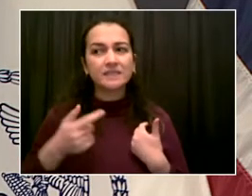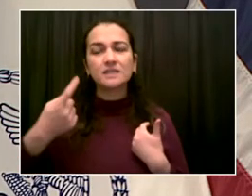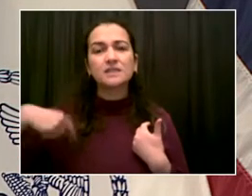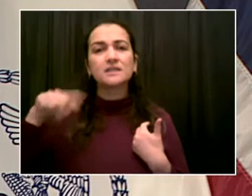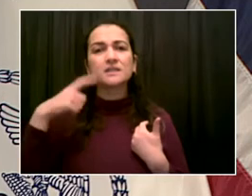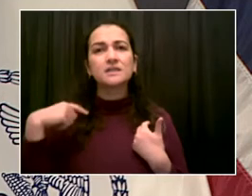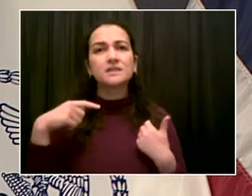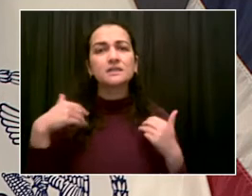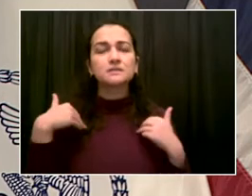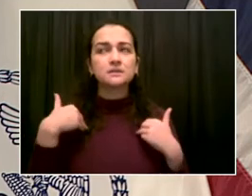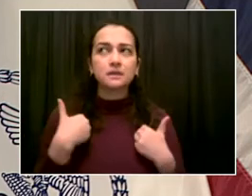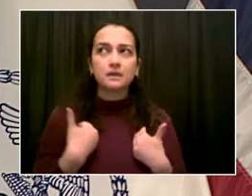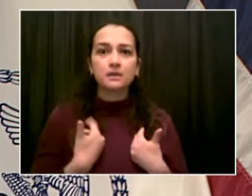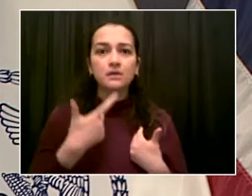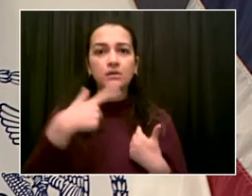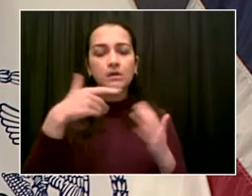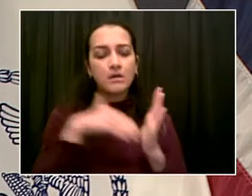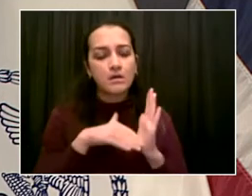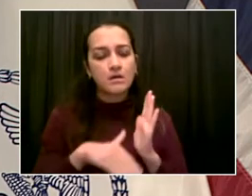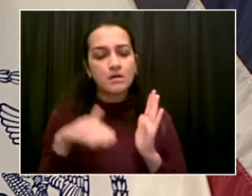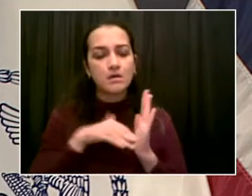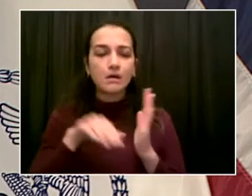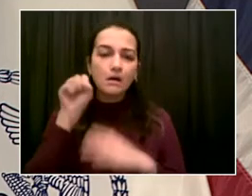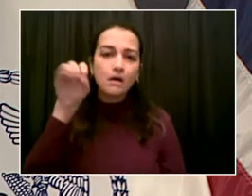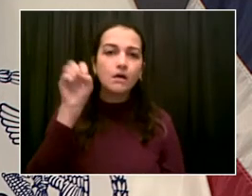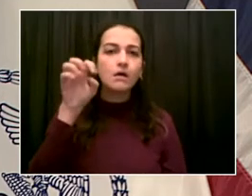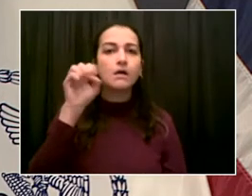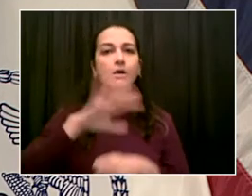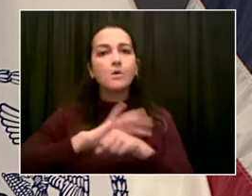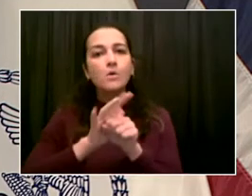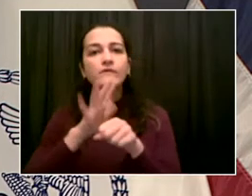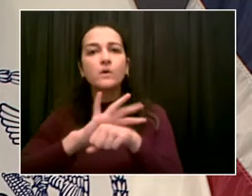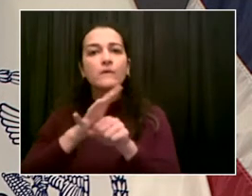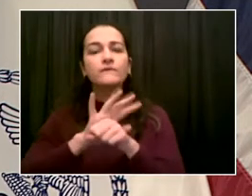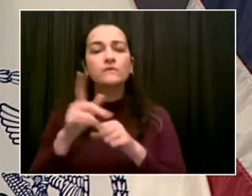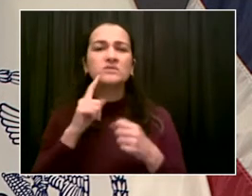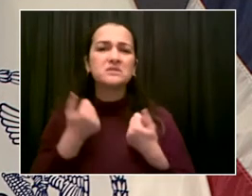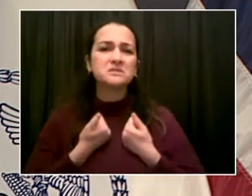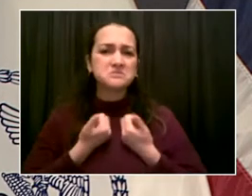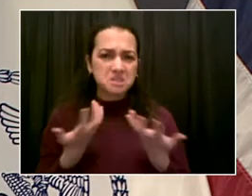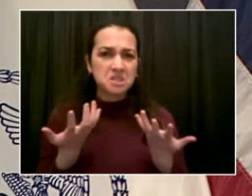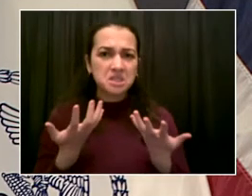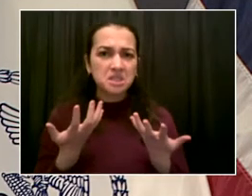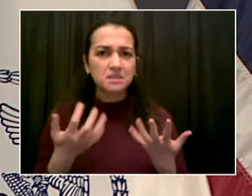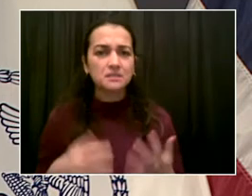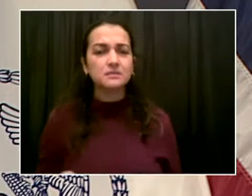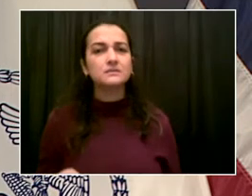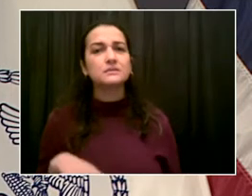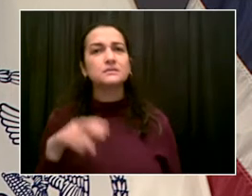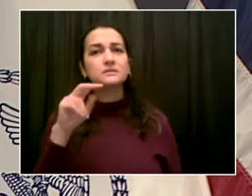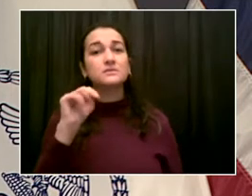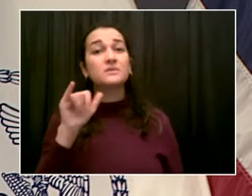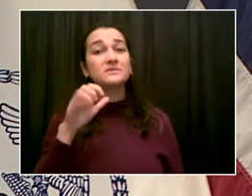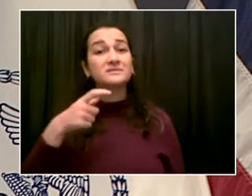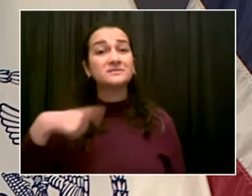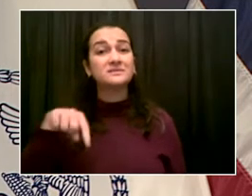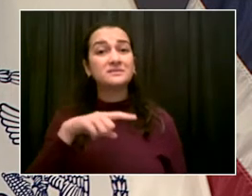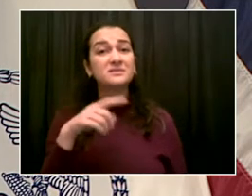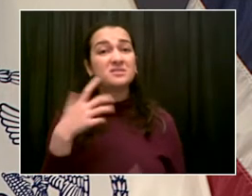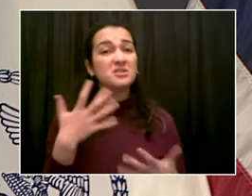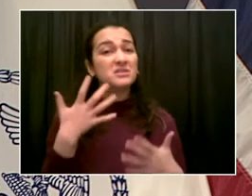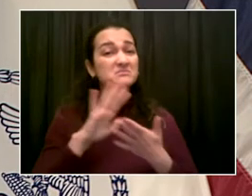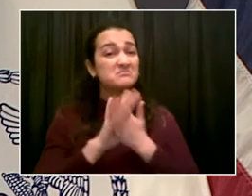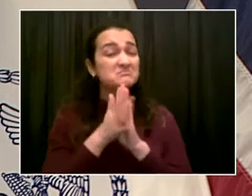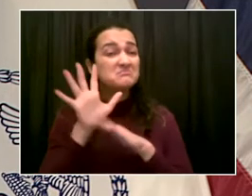the fact that now the city is coming back to some sense of normalcy, that there's going to be a resistance to taking the